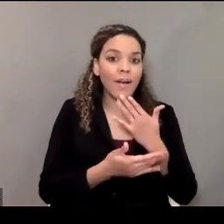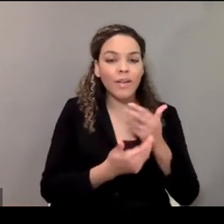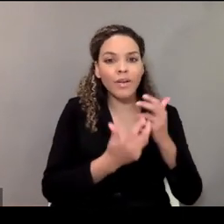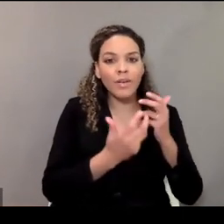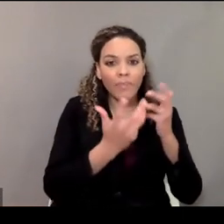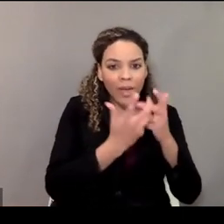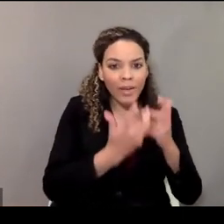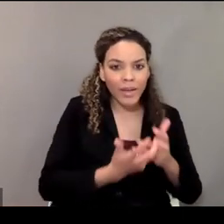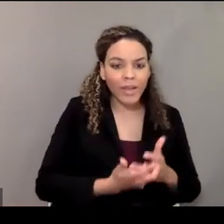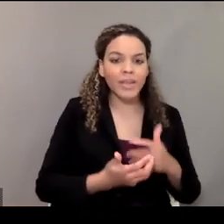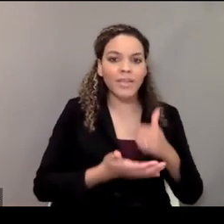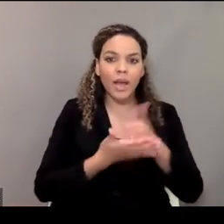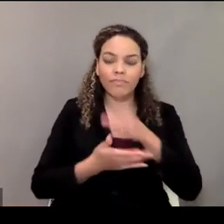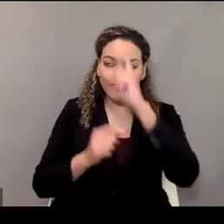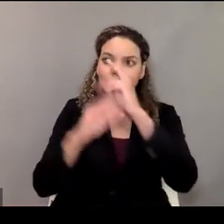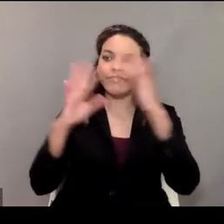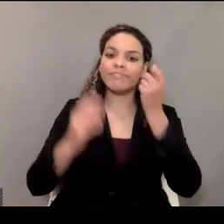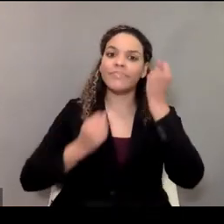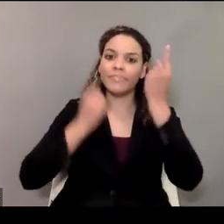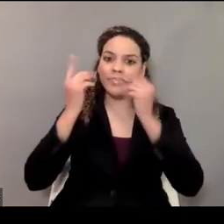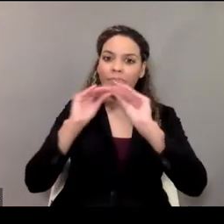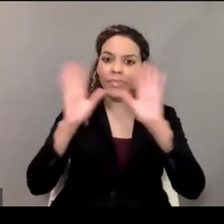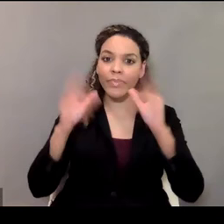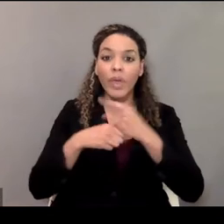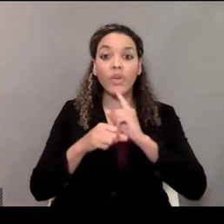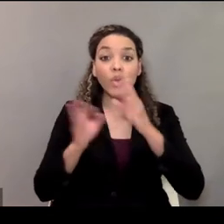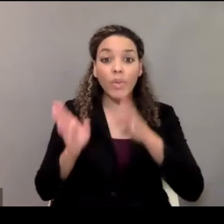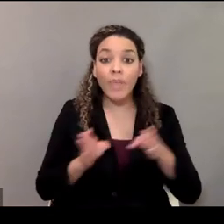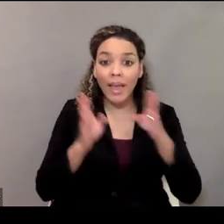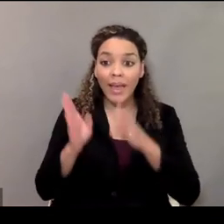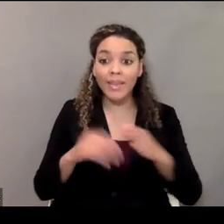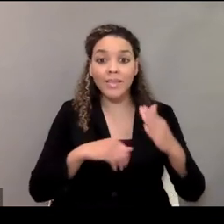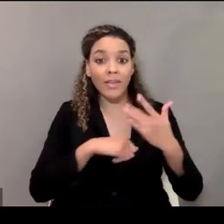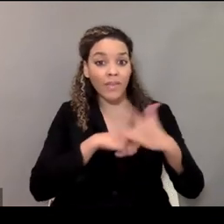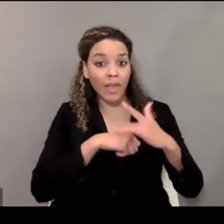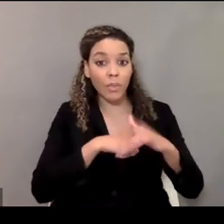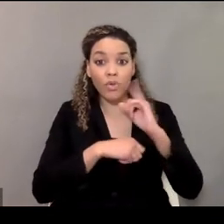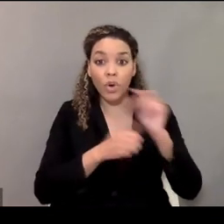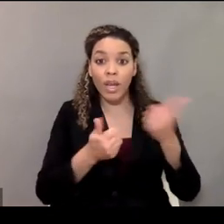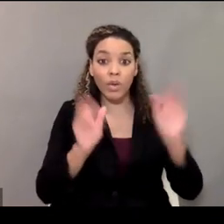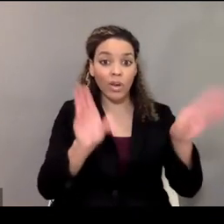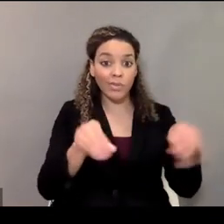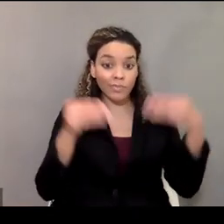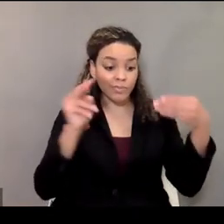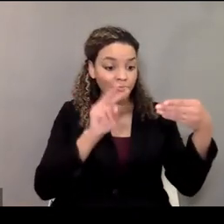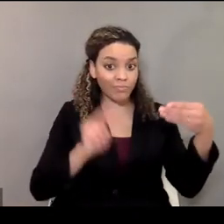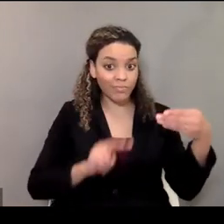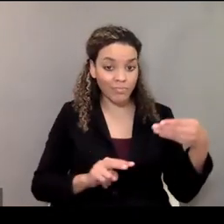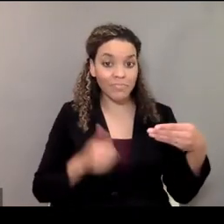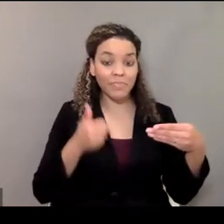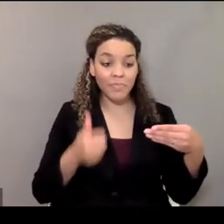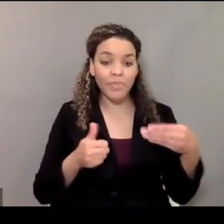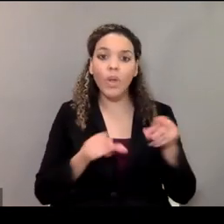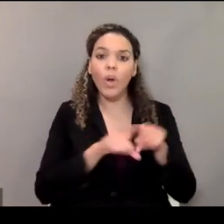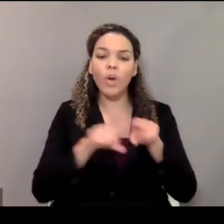plan, make sure the plans are in a place that's accessible to people. That's very much an individualized thing. And